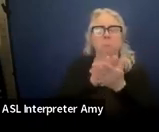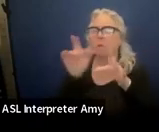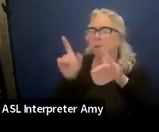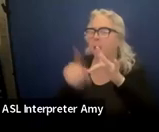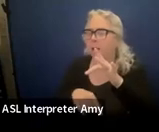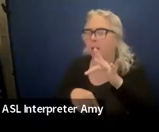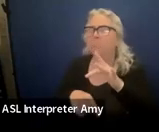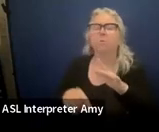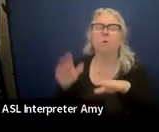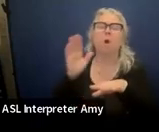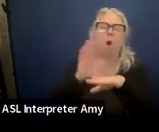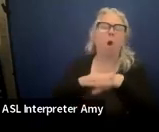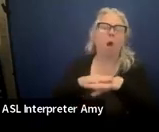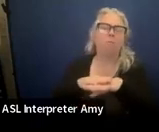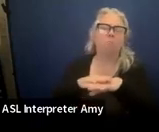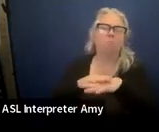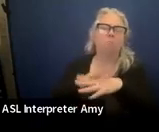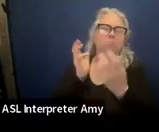they're on par with peers, something.